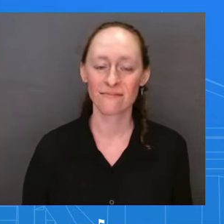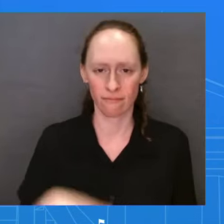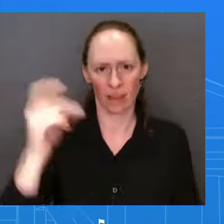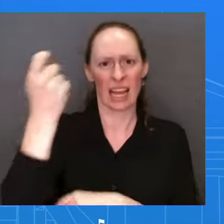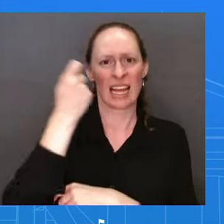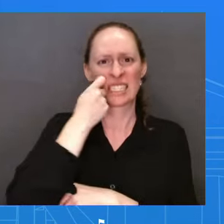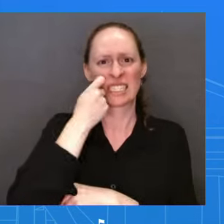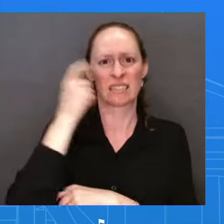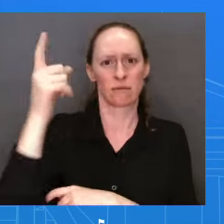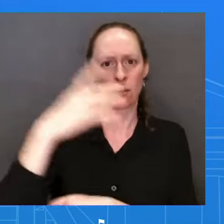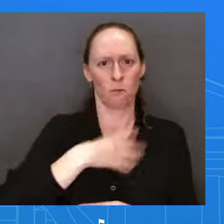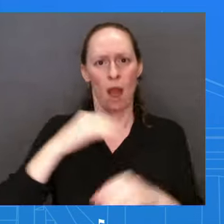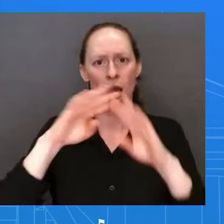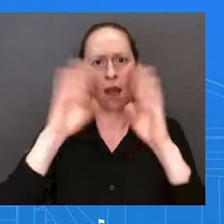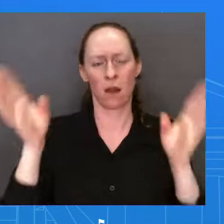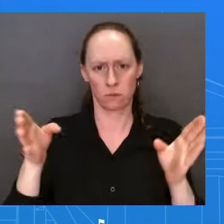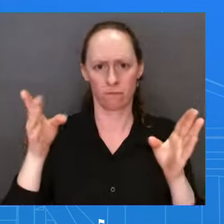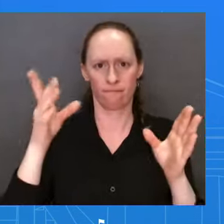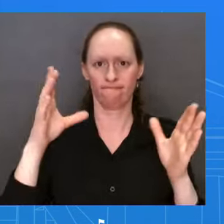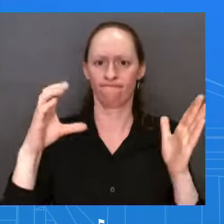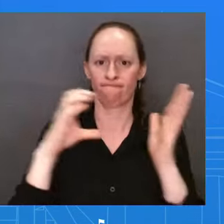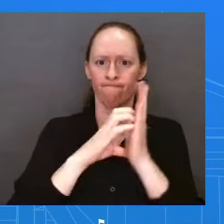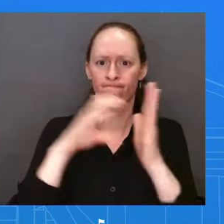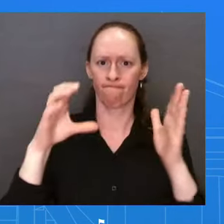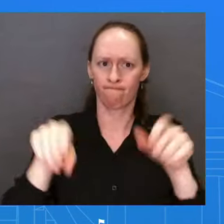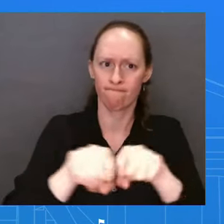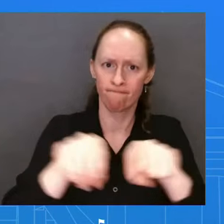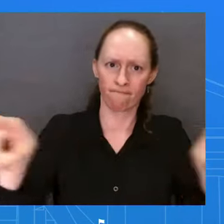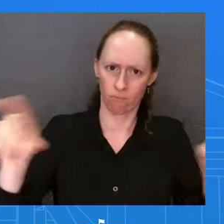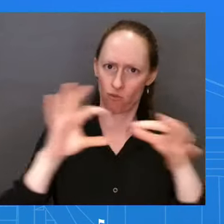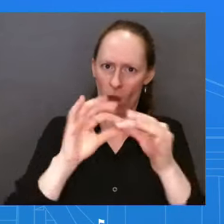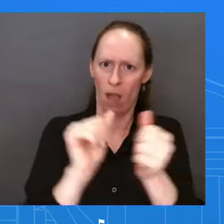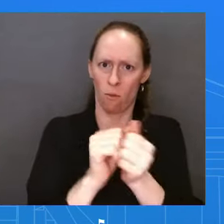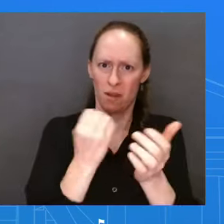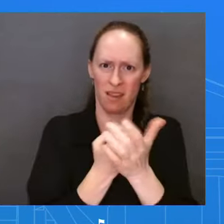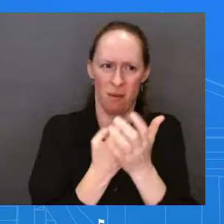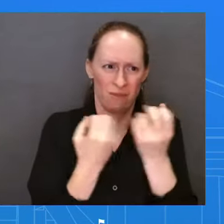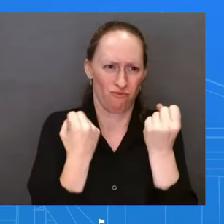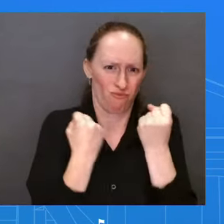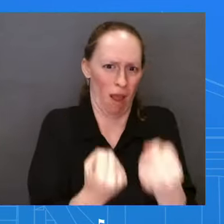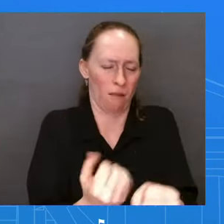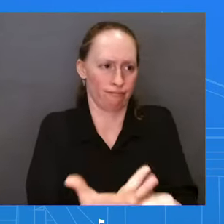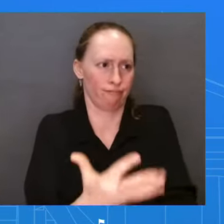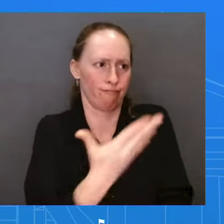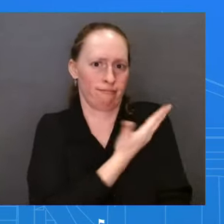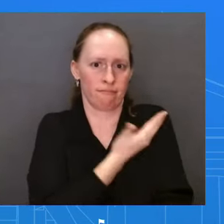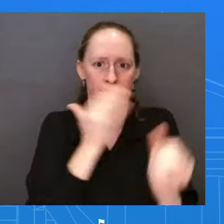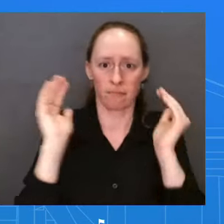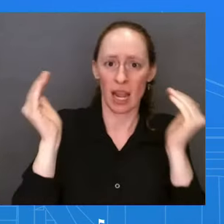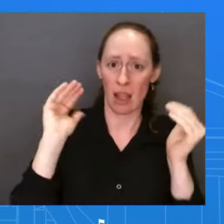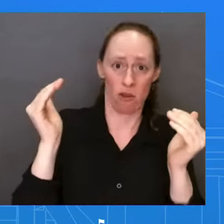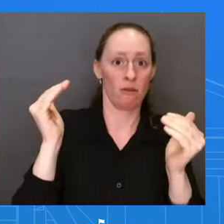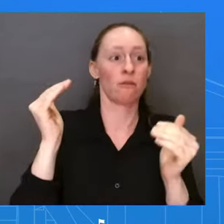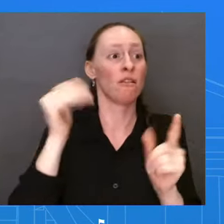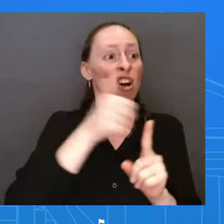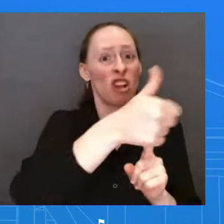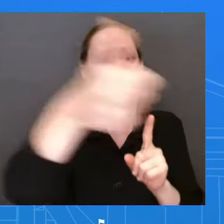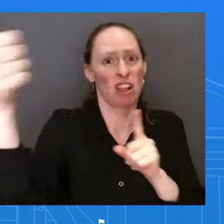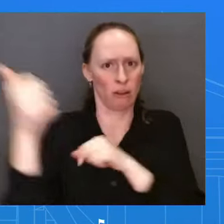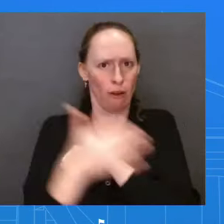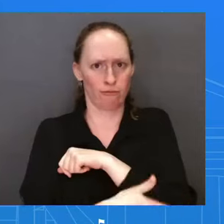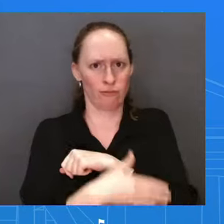compared to other major economies, lots of good jobs, and putting the middle class in a better position than it was pre-pandemic. But which of the